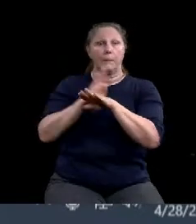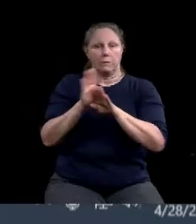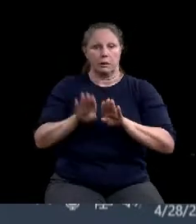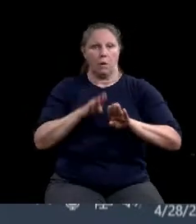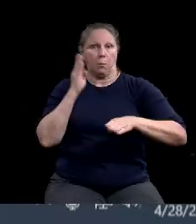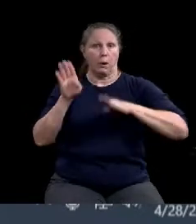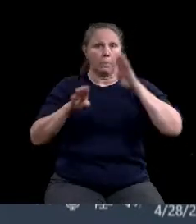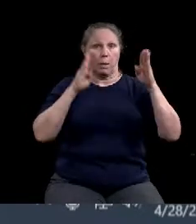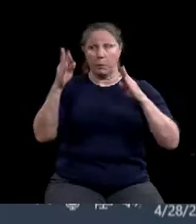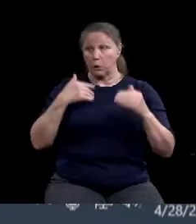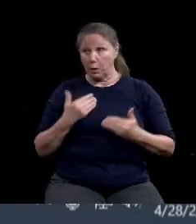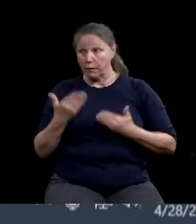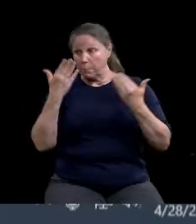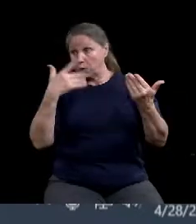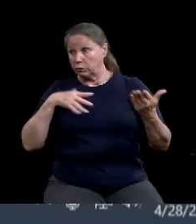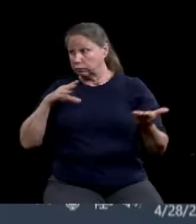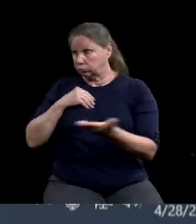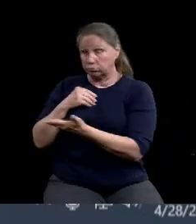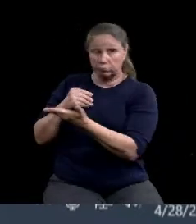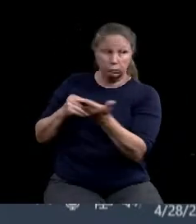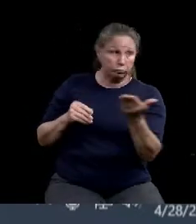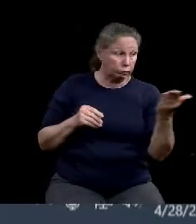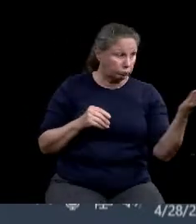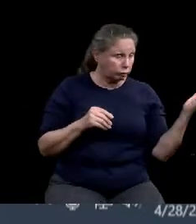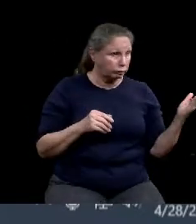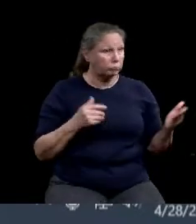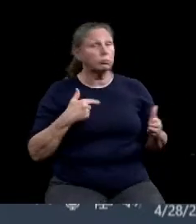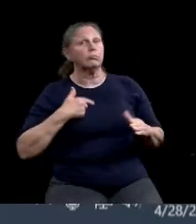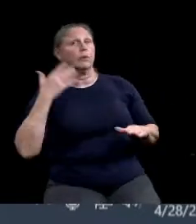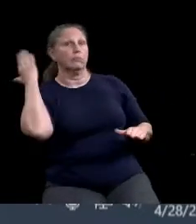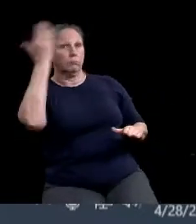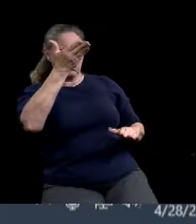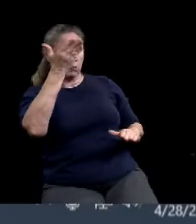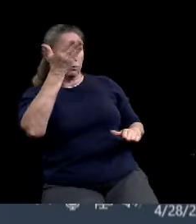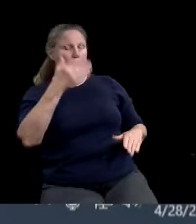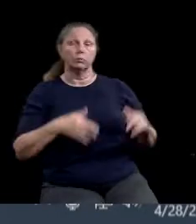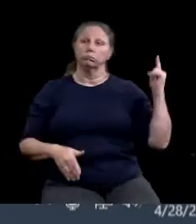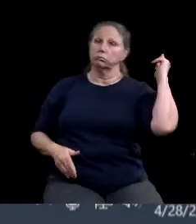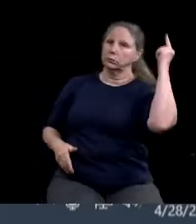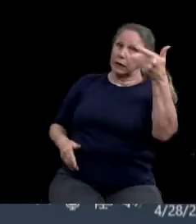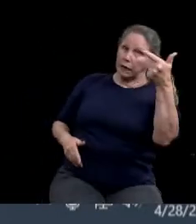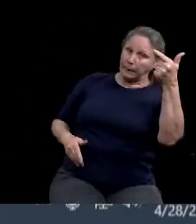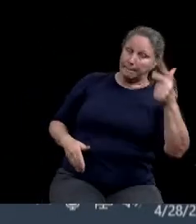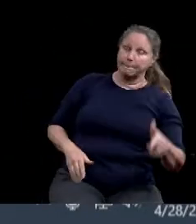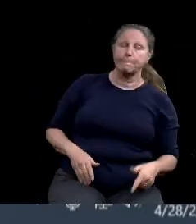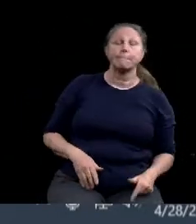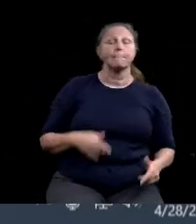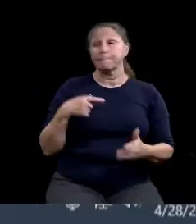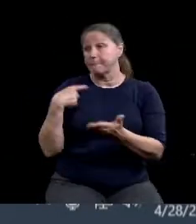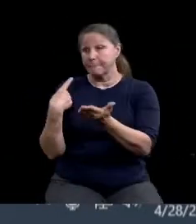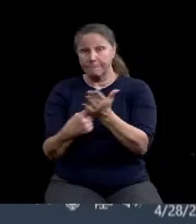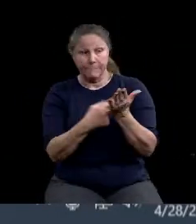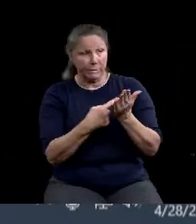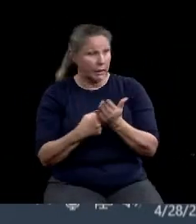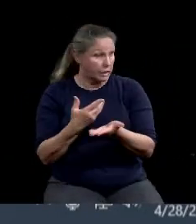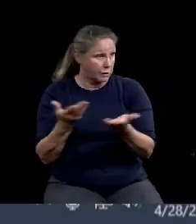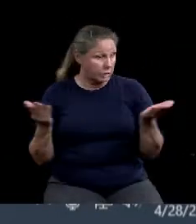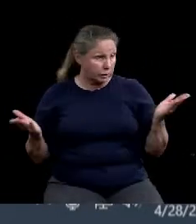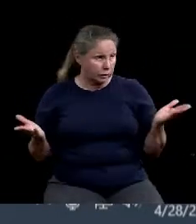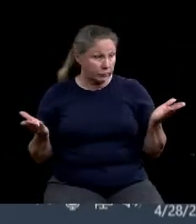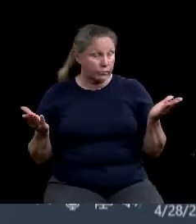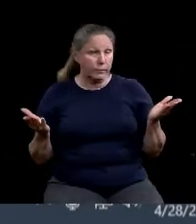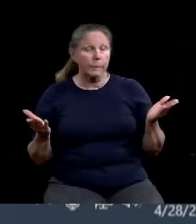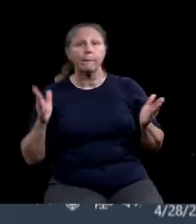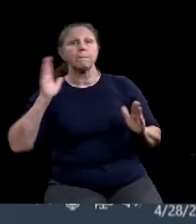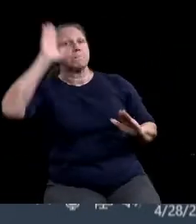I move to approve. Thank you. Any discussion? I'll just chime in here that I think it's great that we're kind of, the